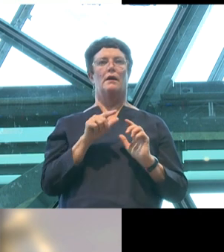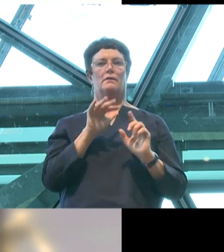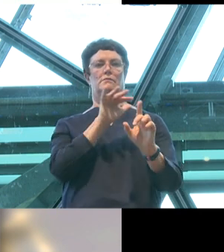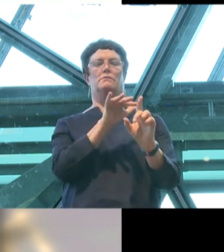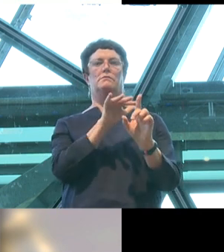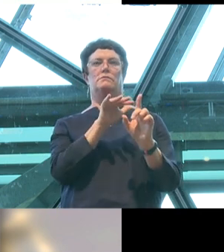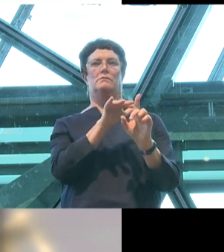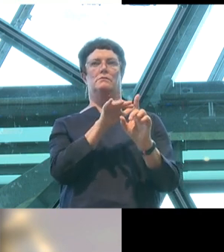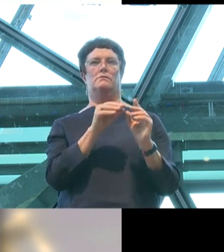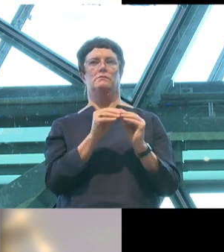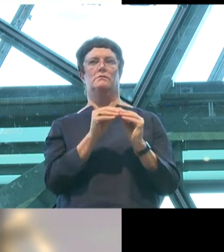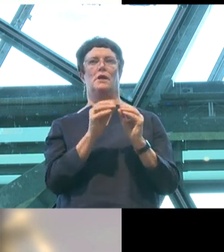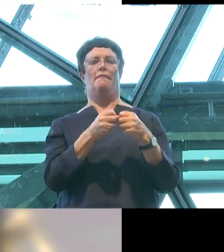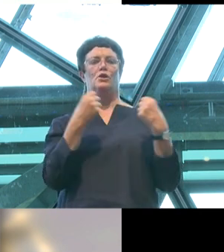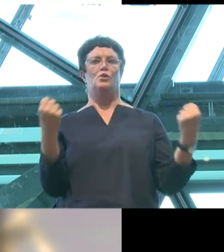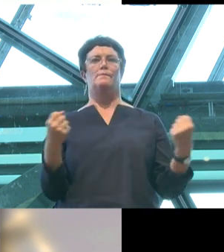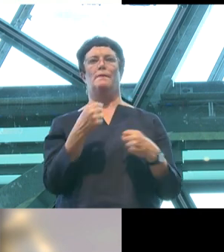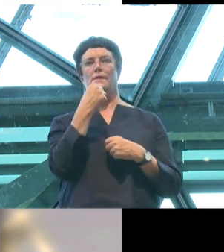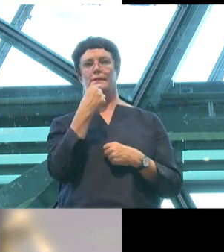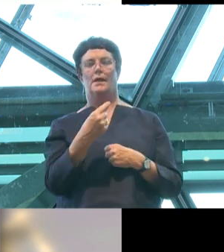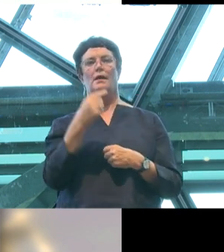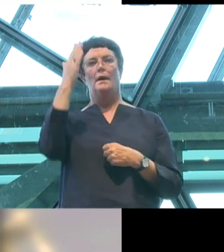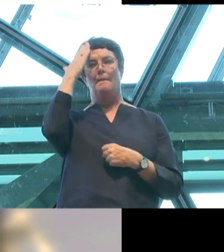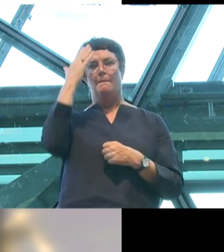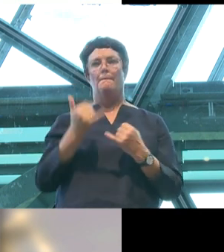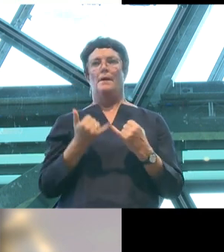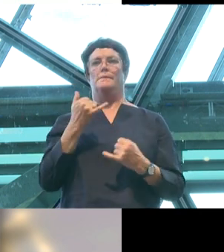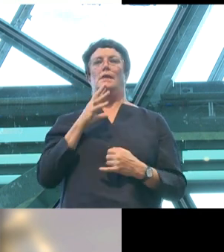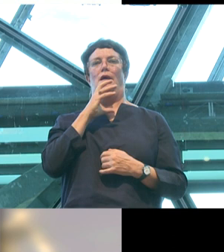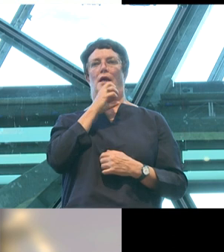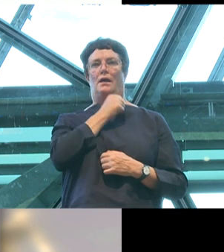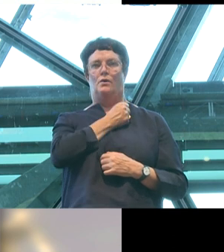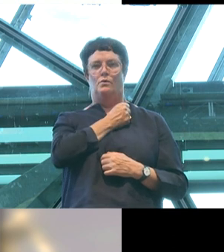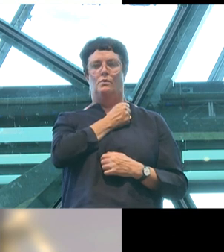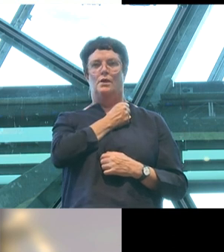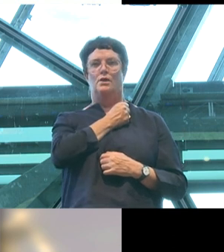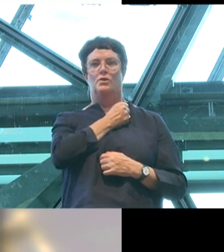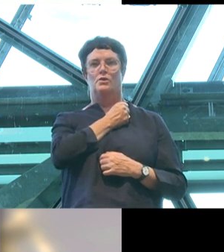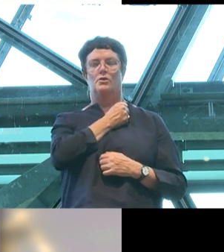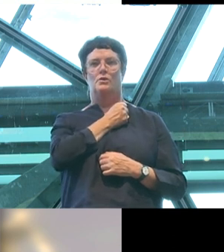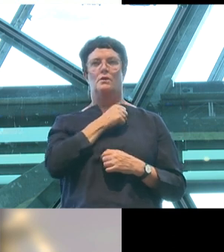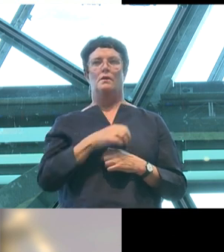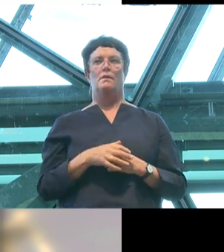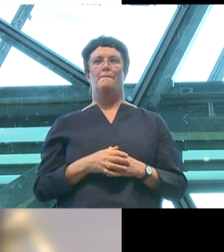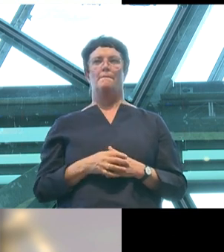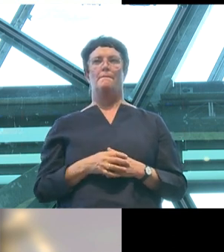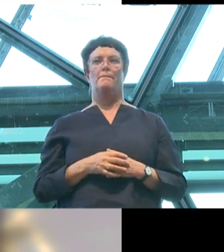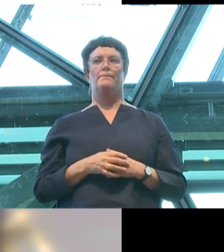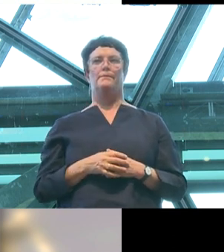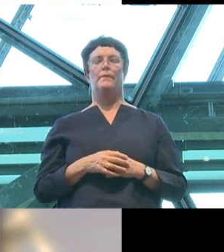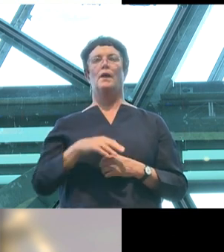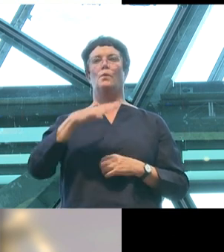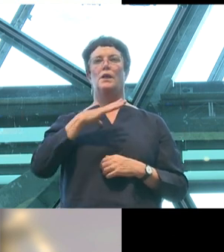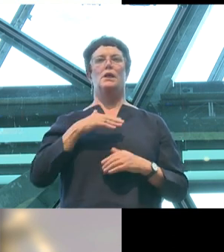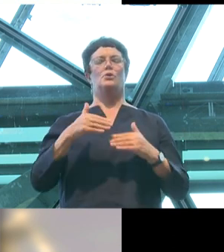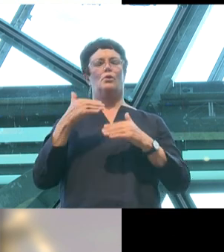to read. It read, Mum's anguish they ended up getting to him. At this point, we probably need to backtrack